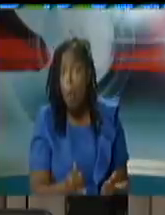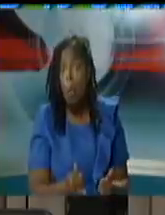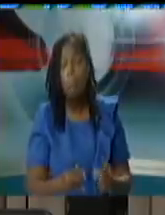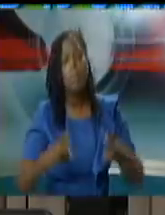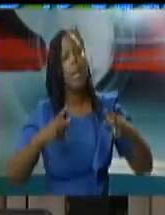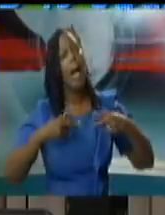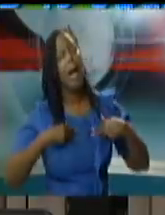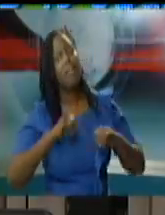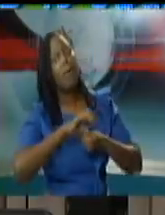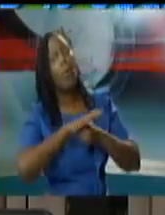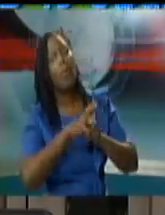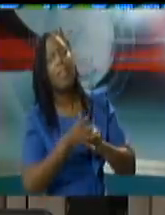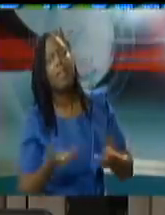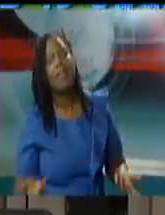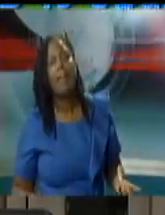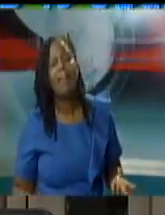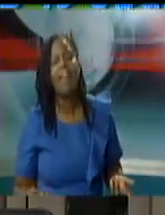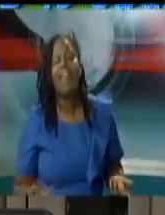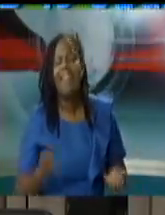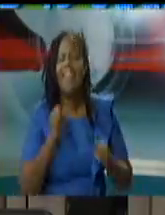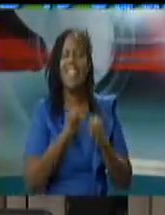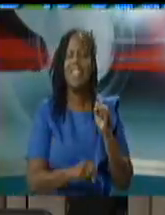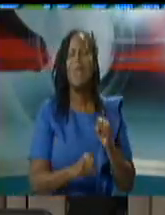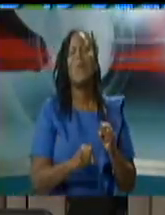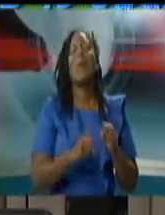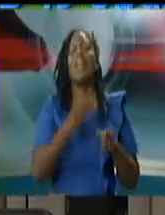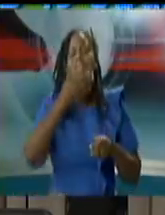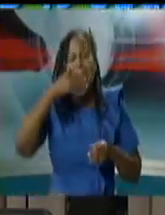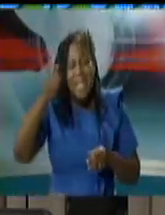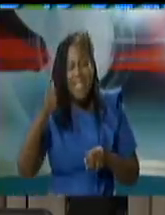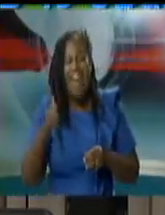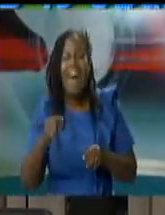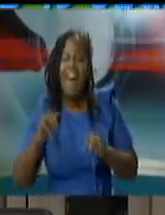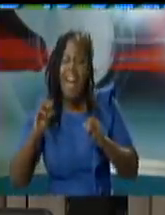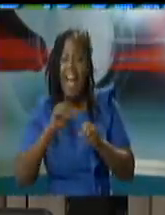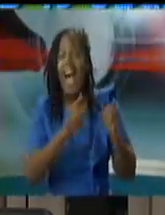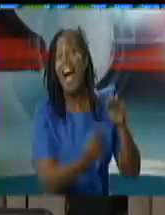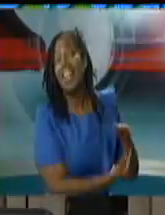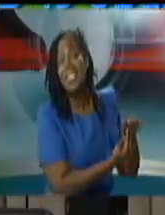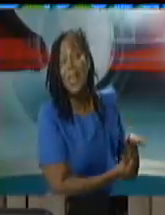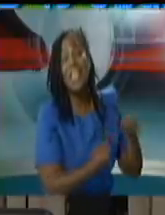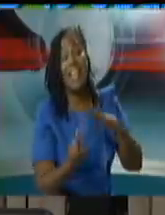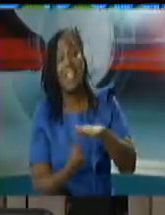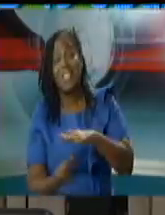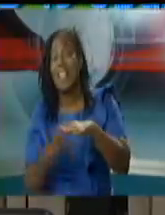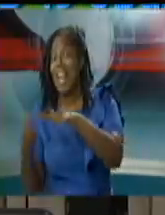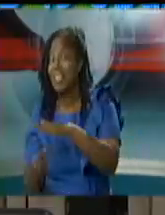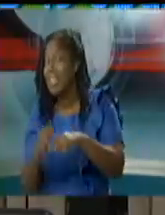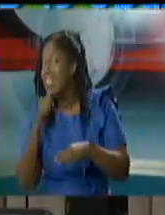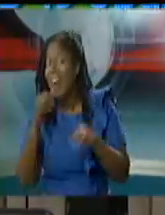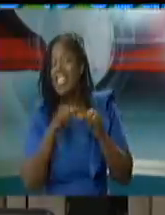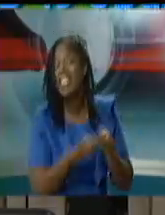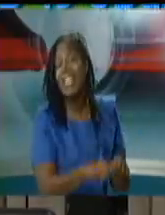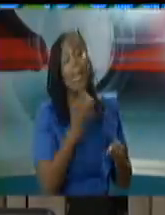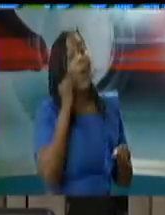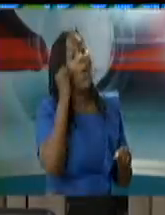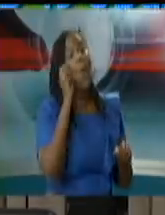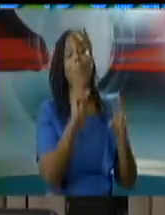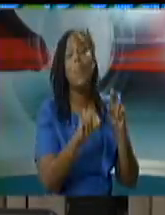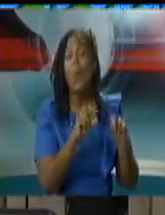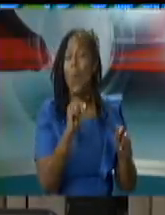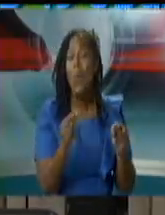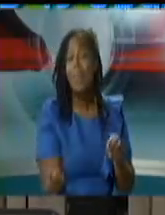if you take out this 52 you are then left with 62 persons who are known positives